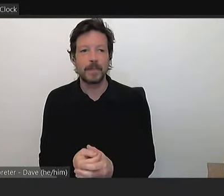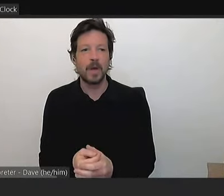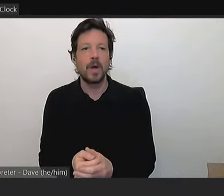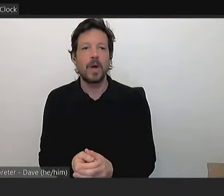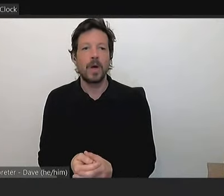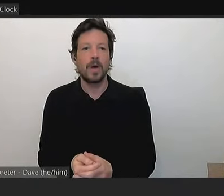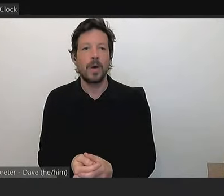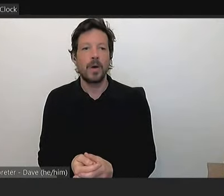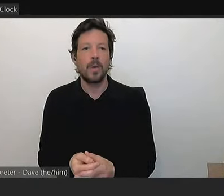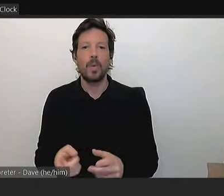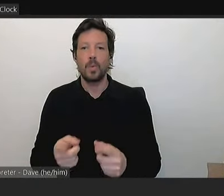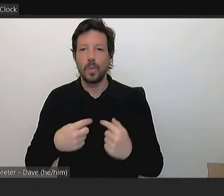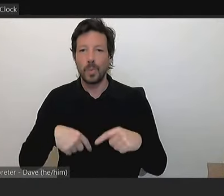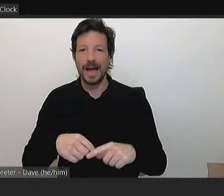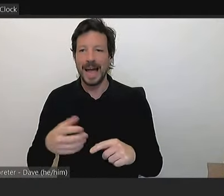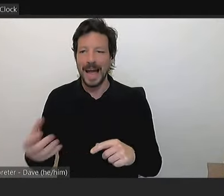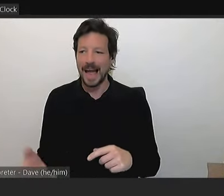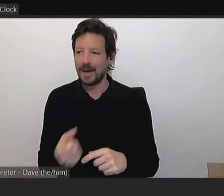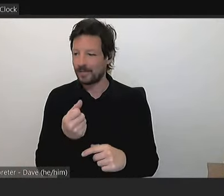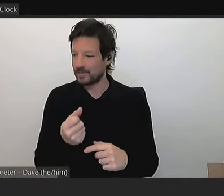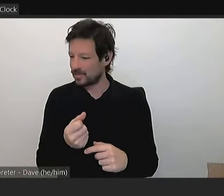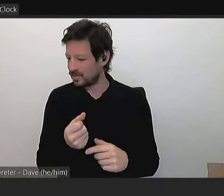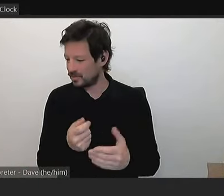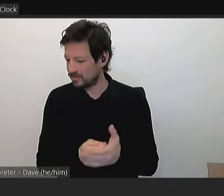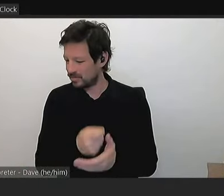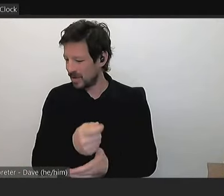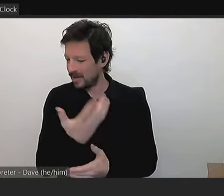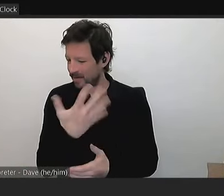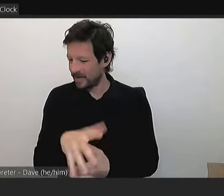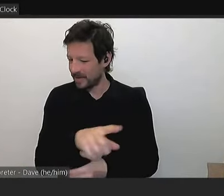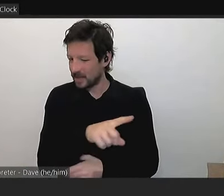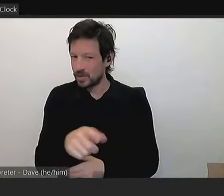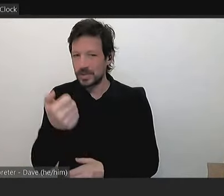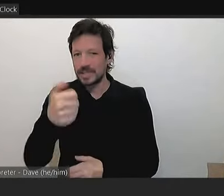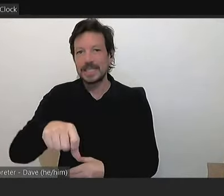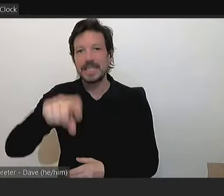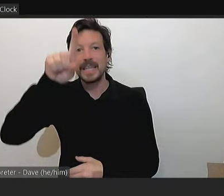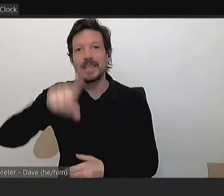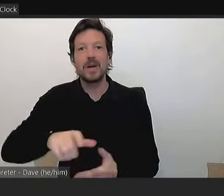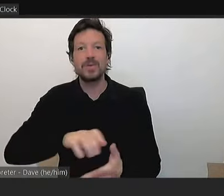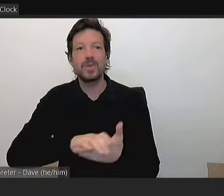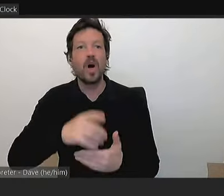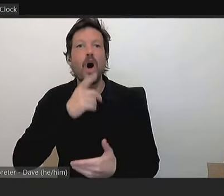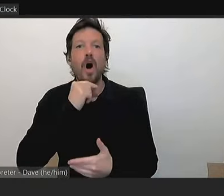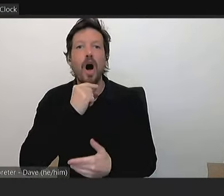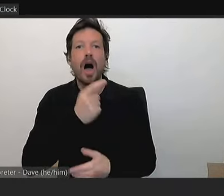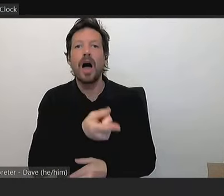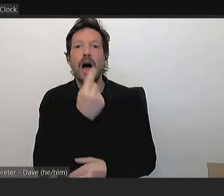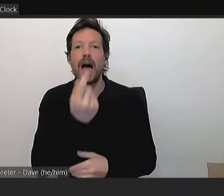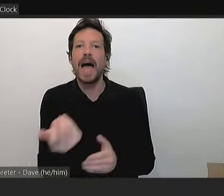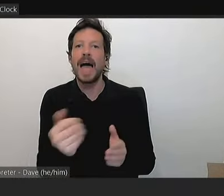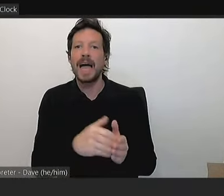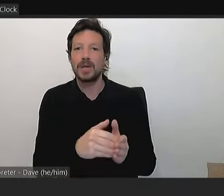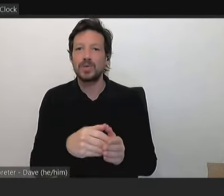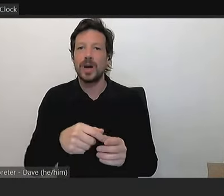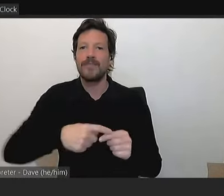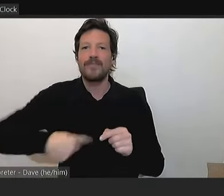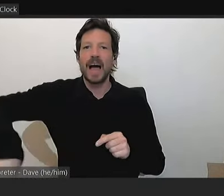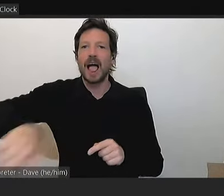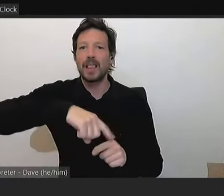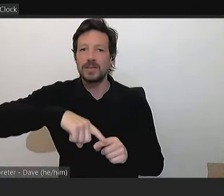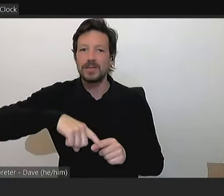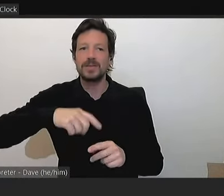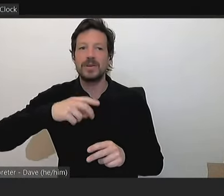to spend in excess of $50,000 to $60,000 in hiring additional fields just so we can trade